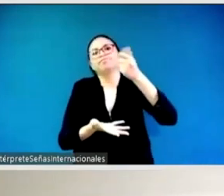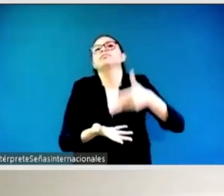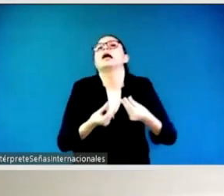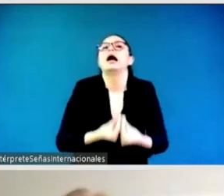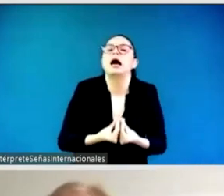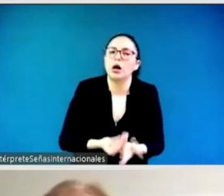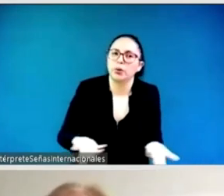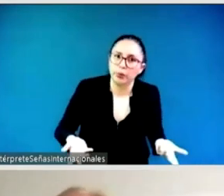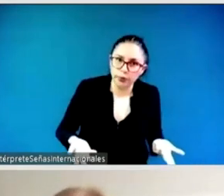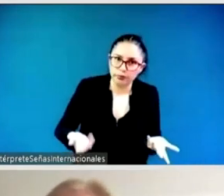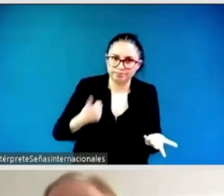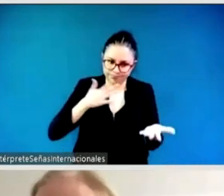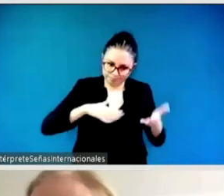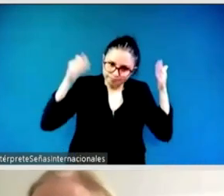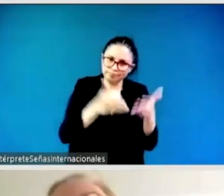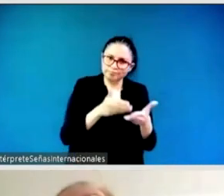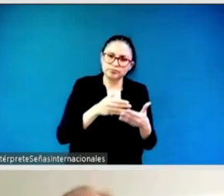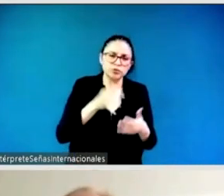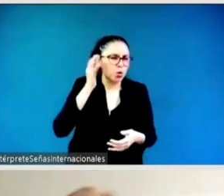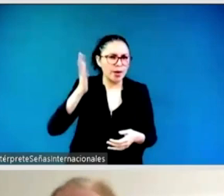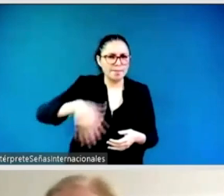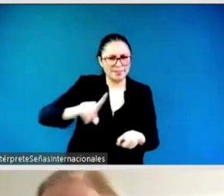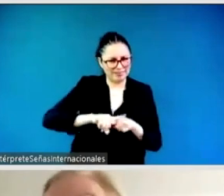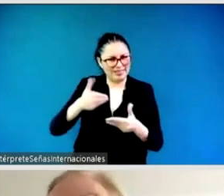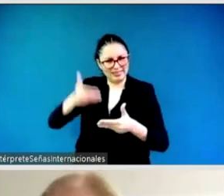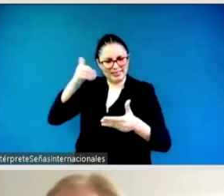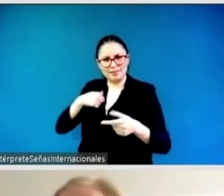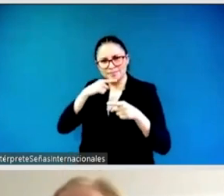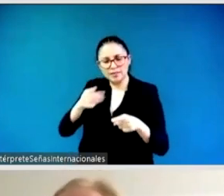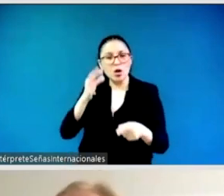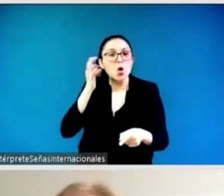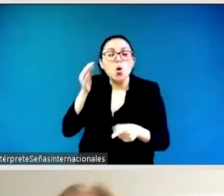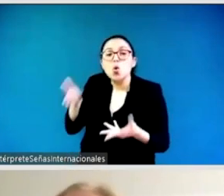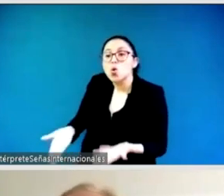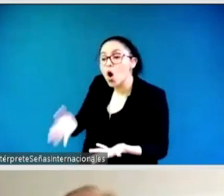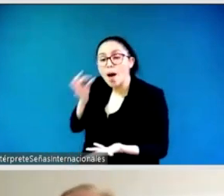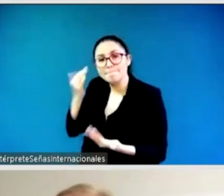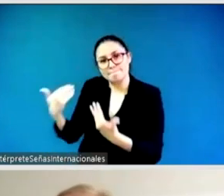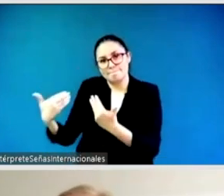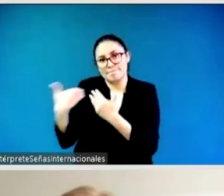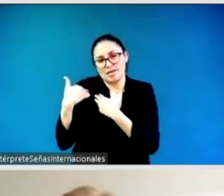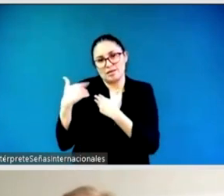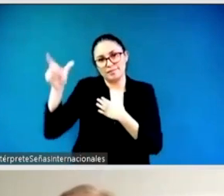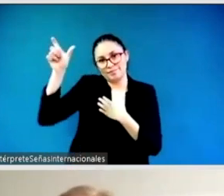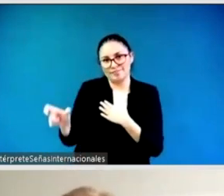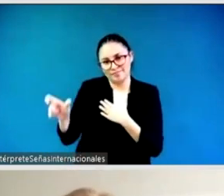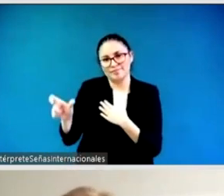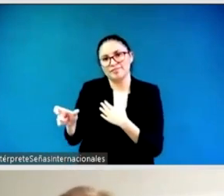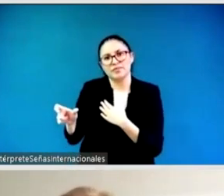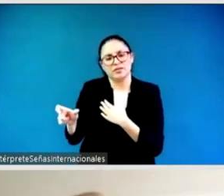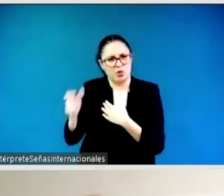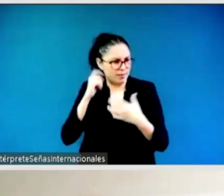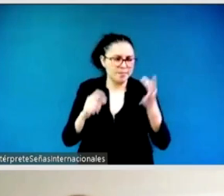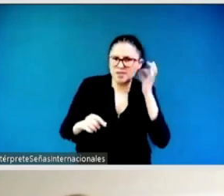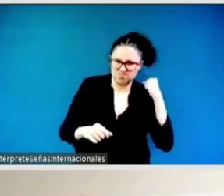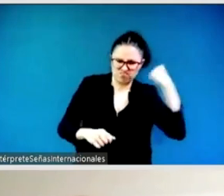female leadership and feminist leadership these are not the same and they're often seen because you are a woman that